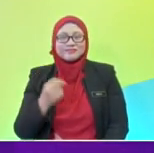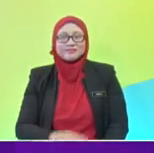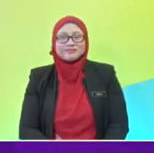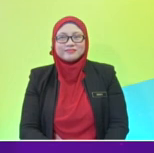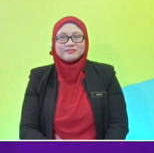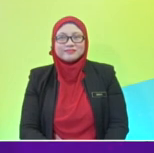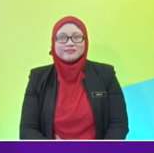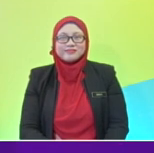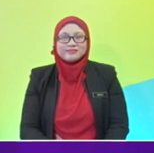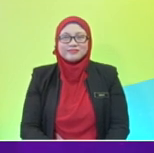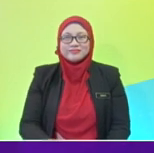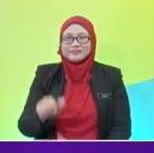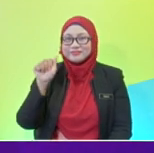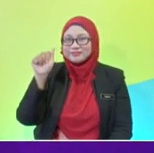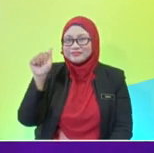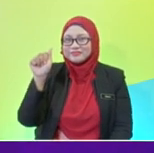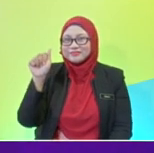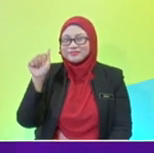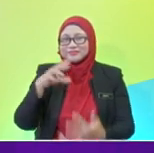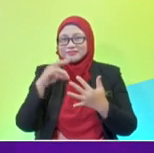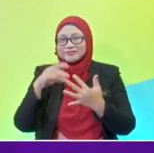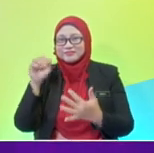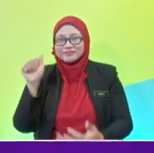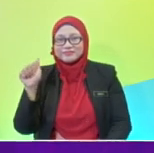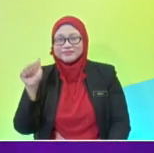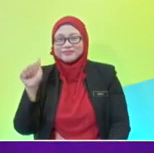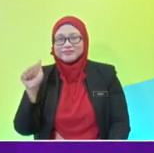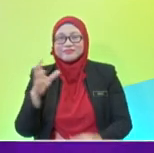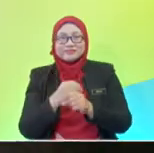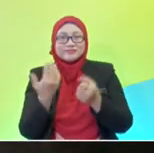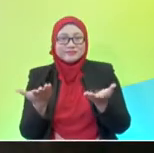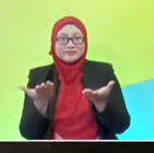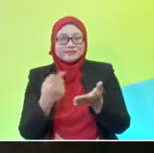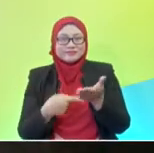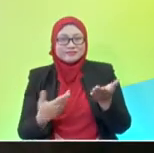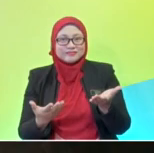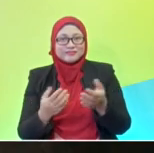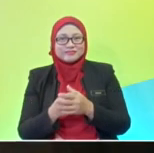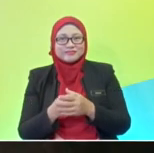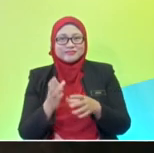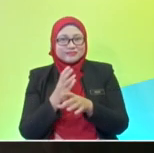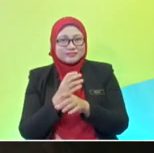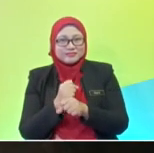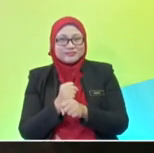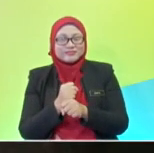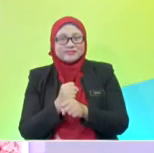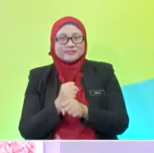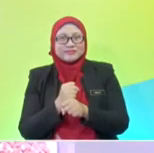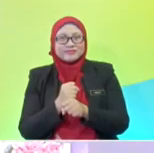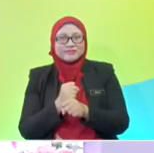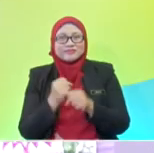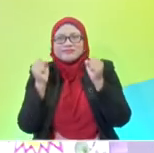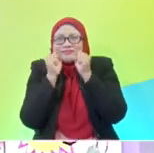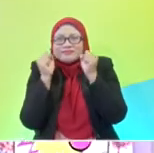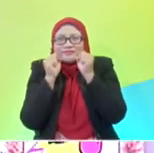Bag A. Bag A. Bag A. see what has he got? Alright, so Akasha got the coldest.